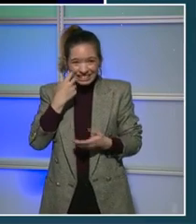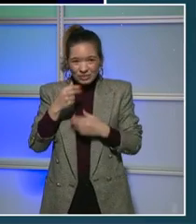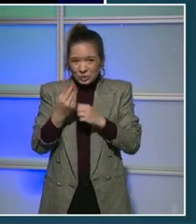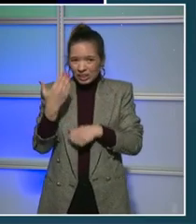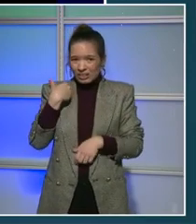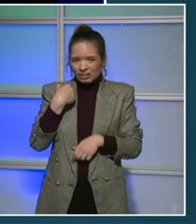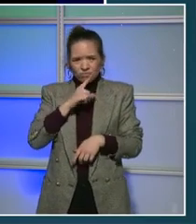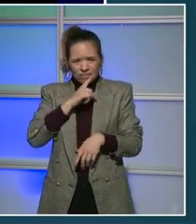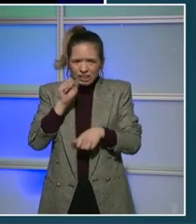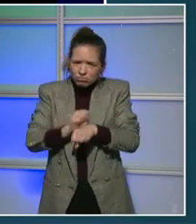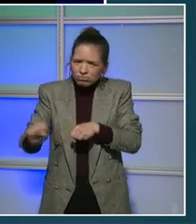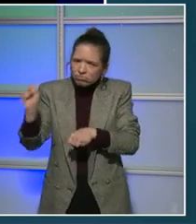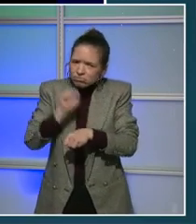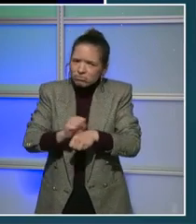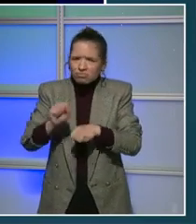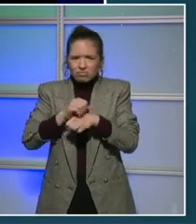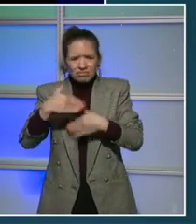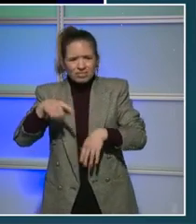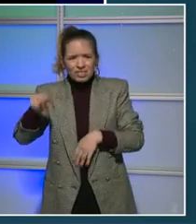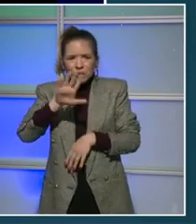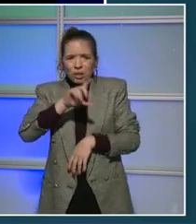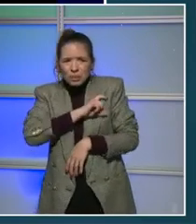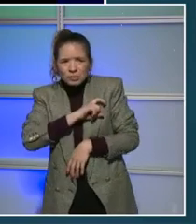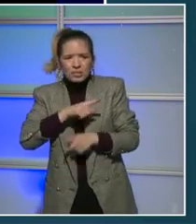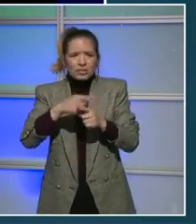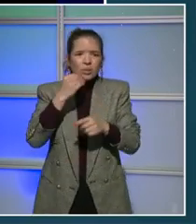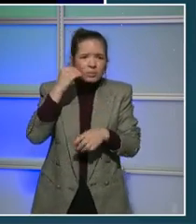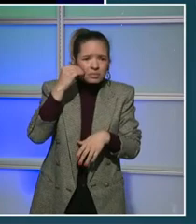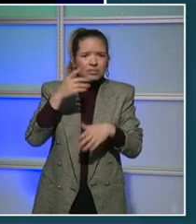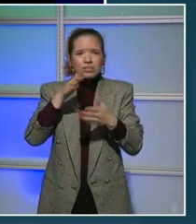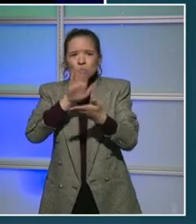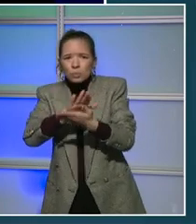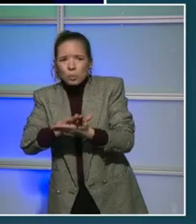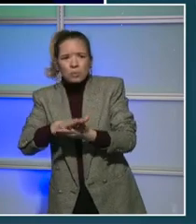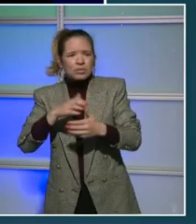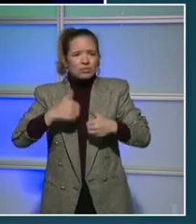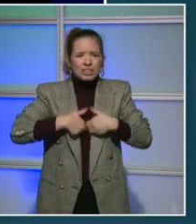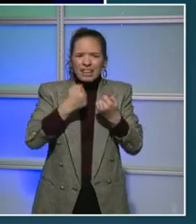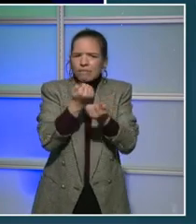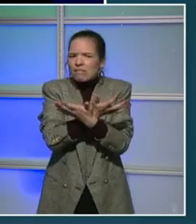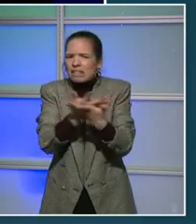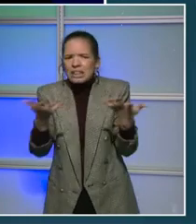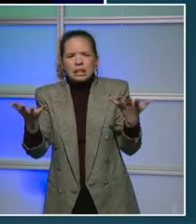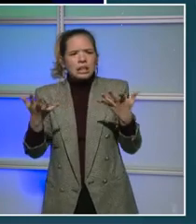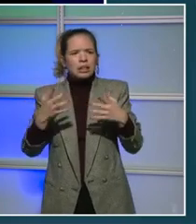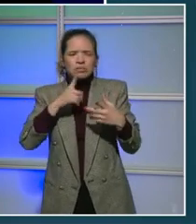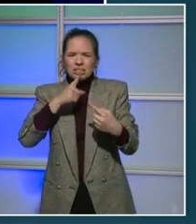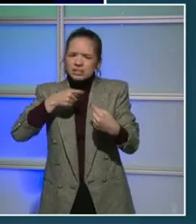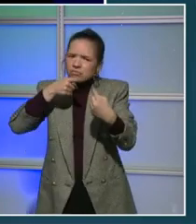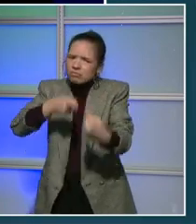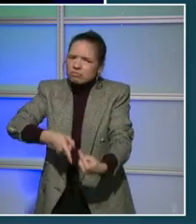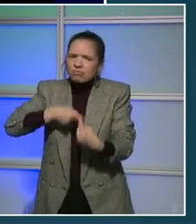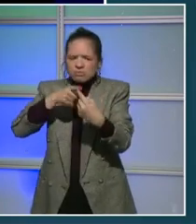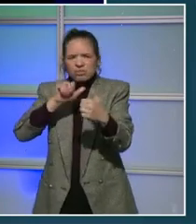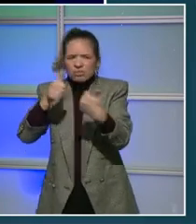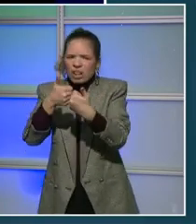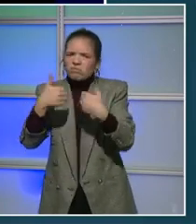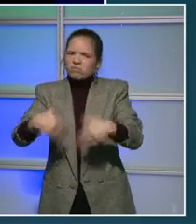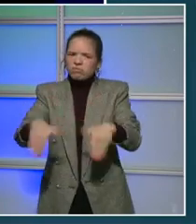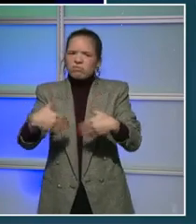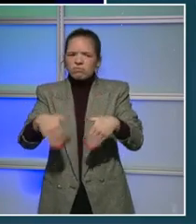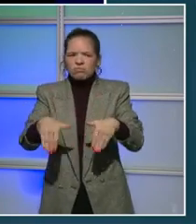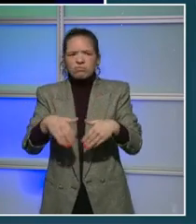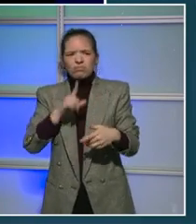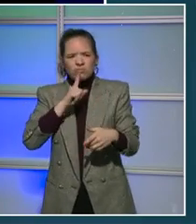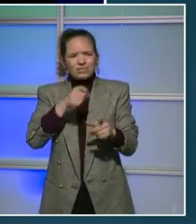personally, for their school life and everything else that all of us have been impacted by COVID by. Our